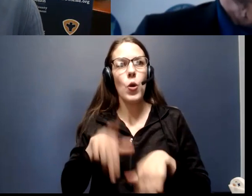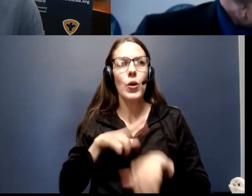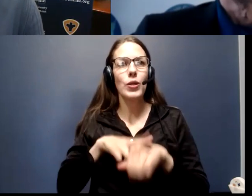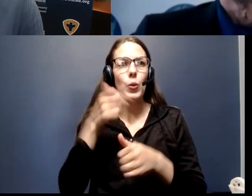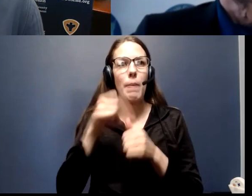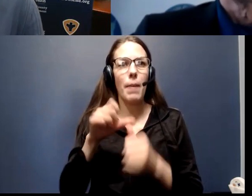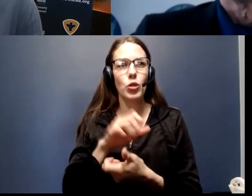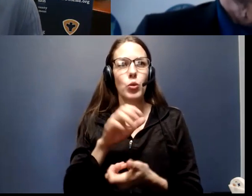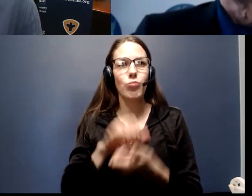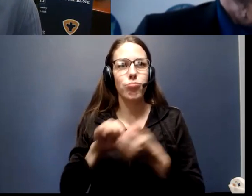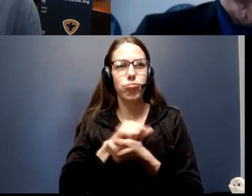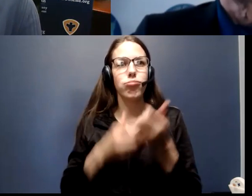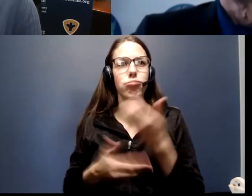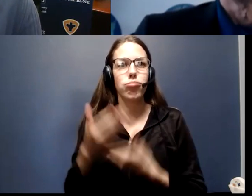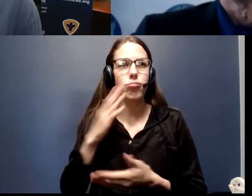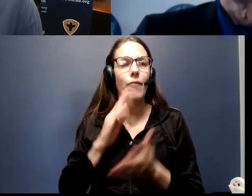hands frequently.